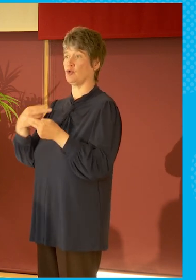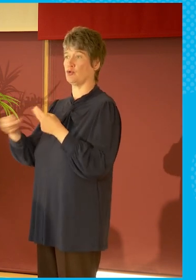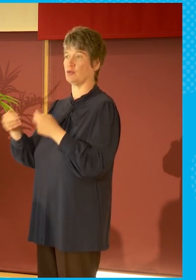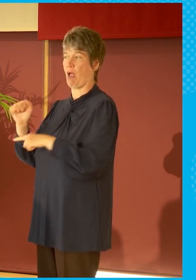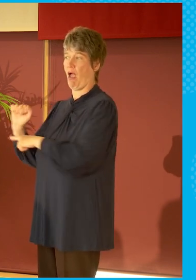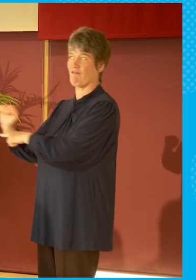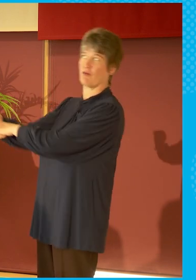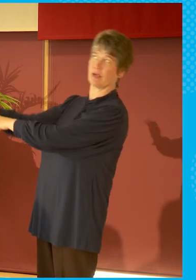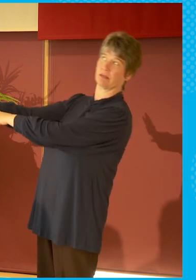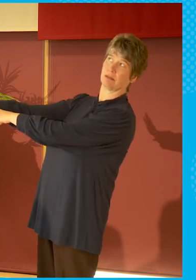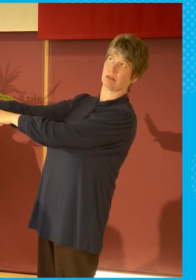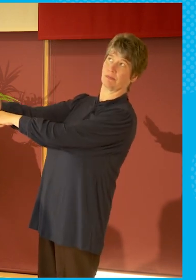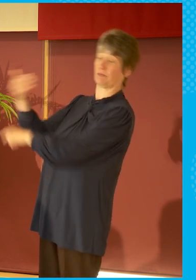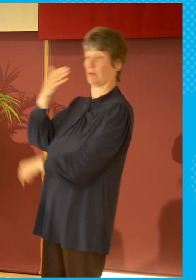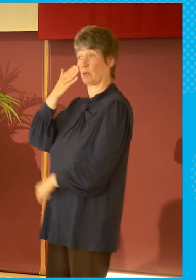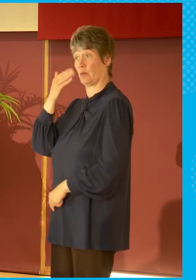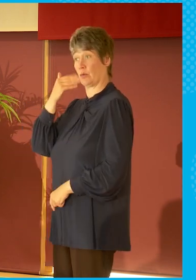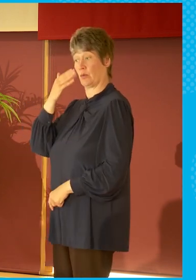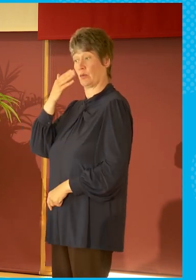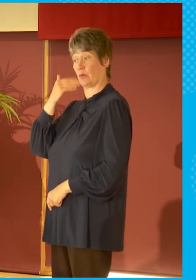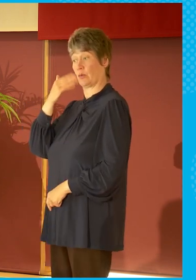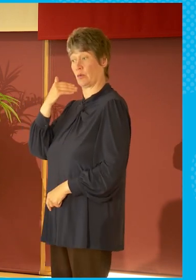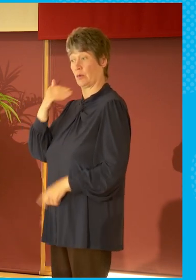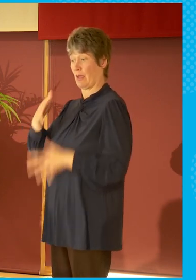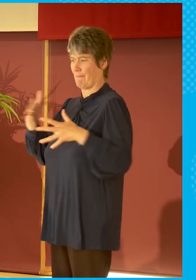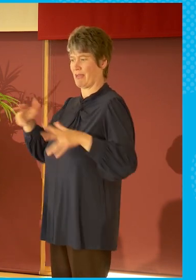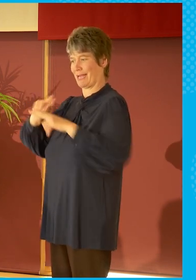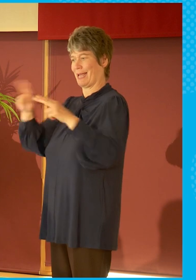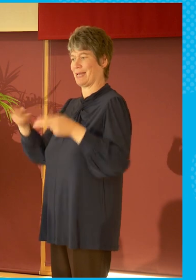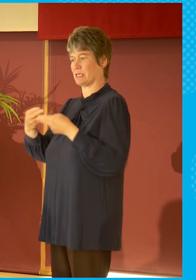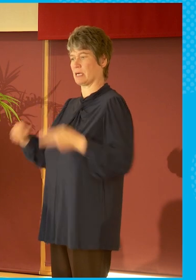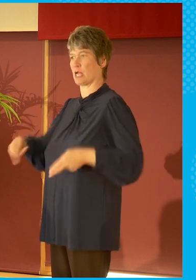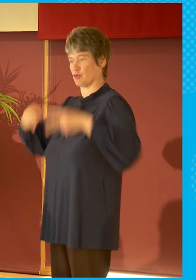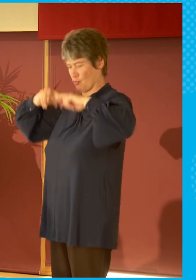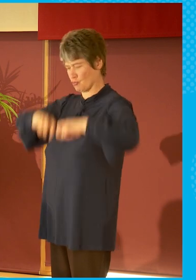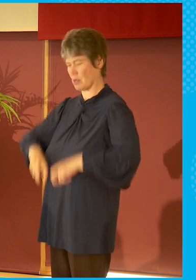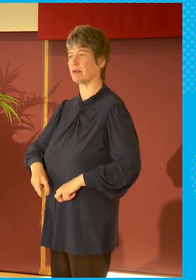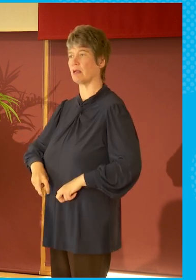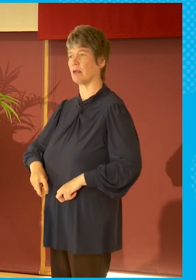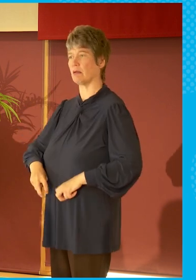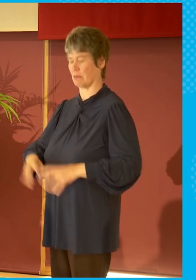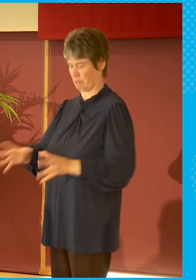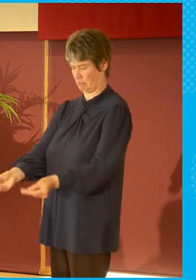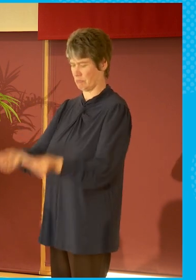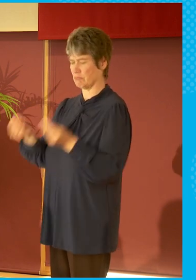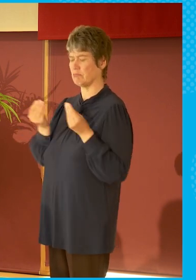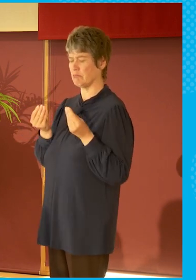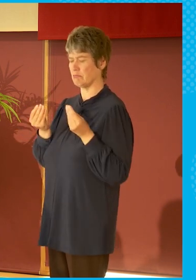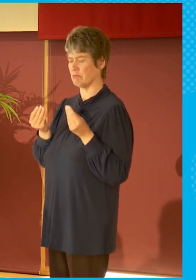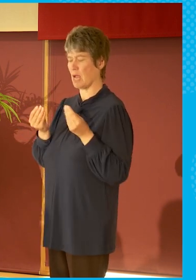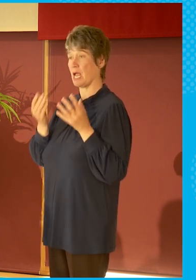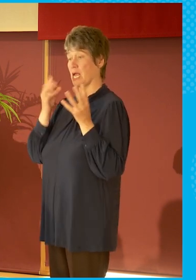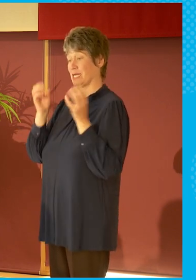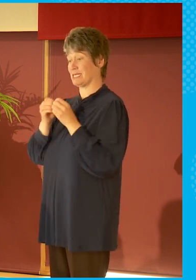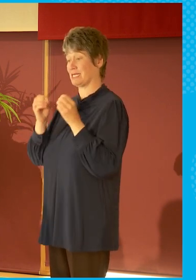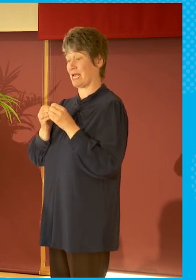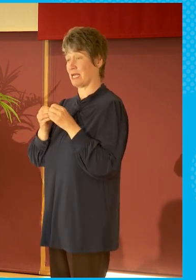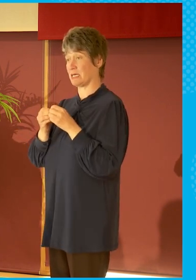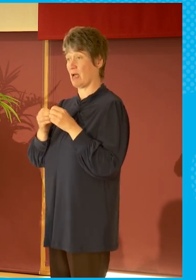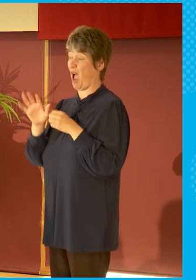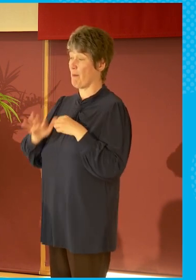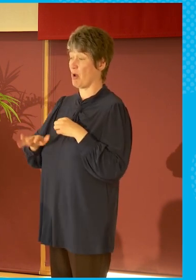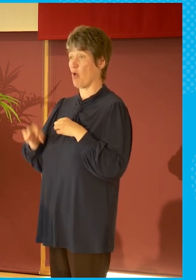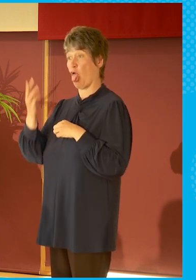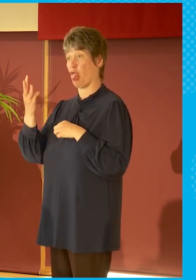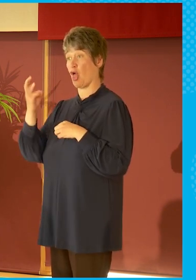a big international study done by the Reuters Institute, it's around 30% of people in media markets across the world